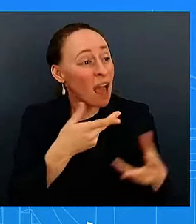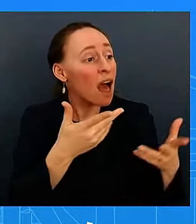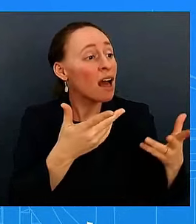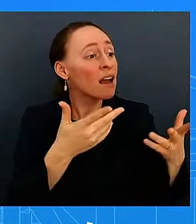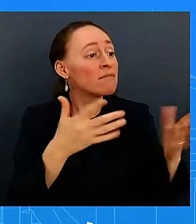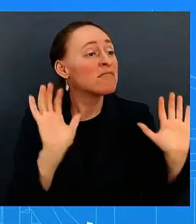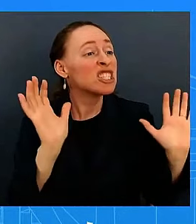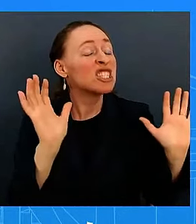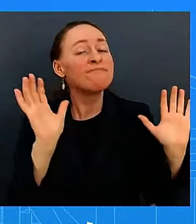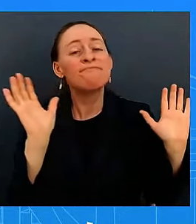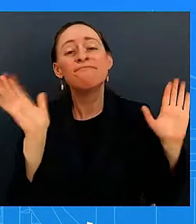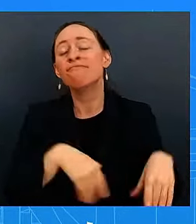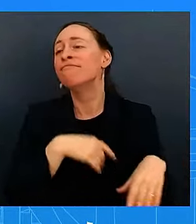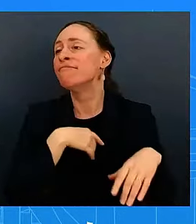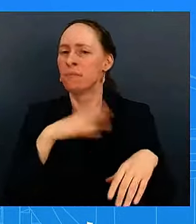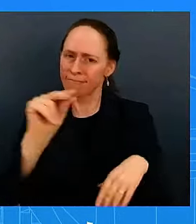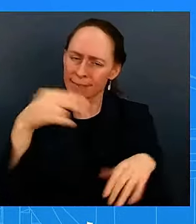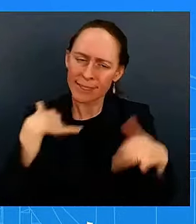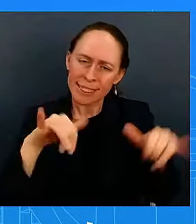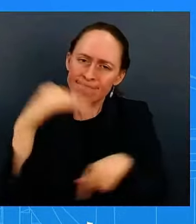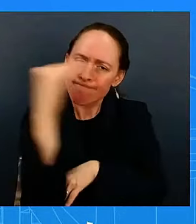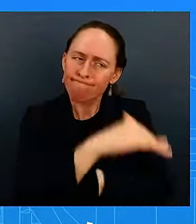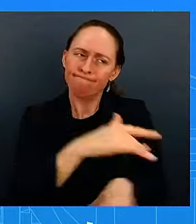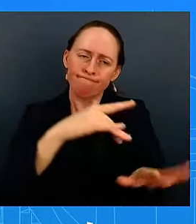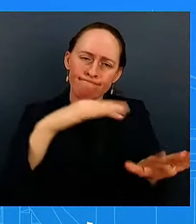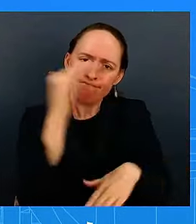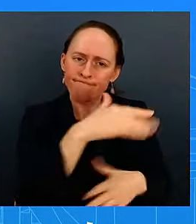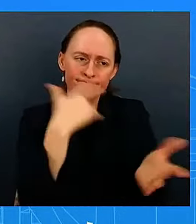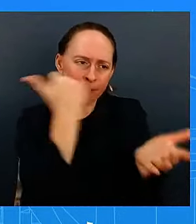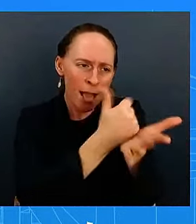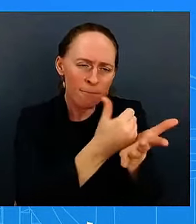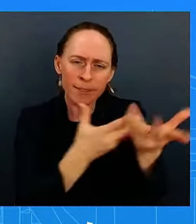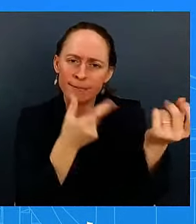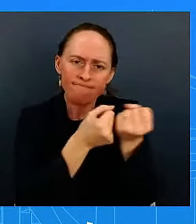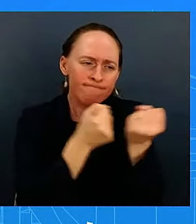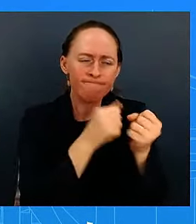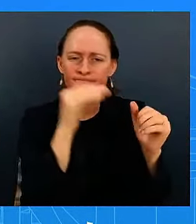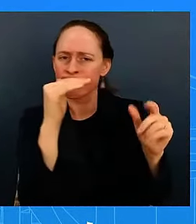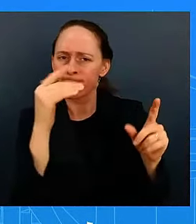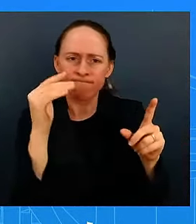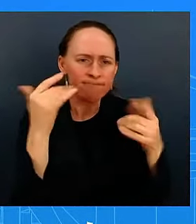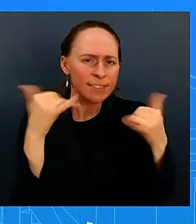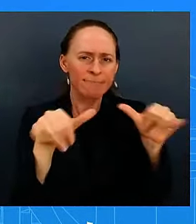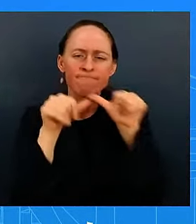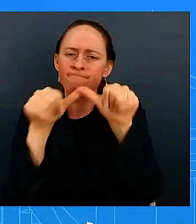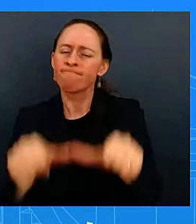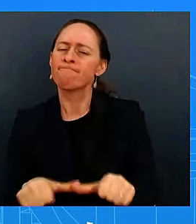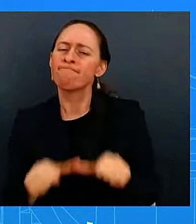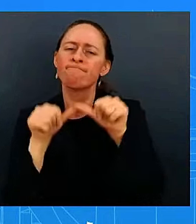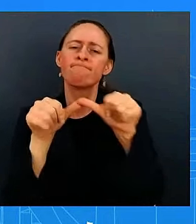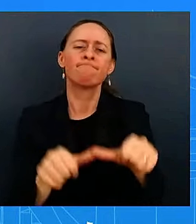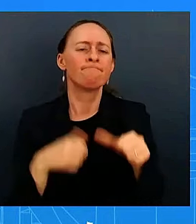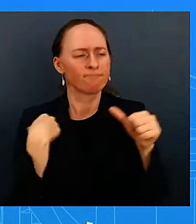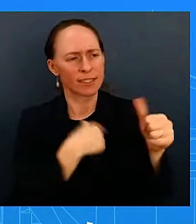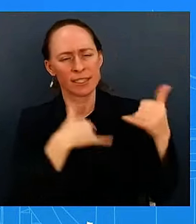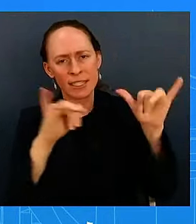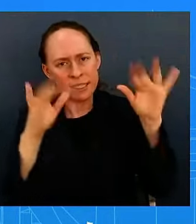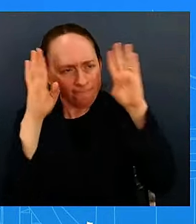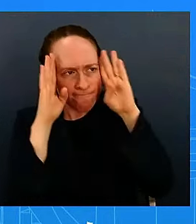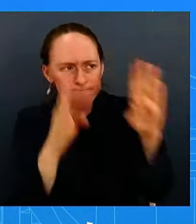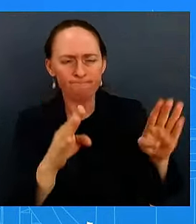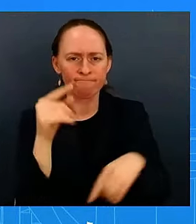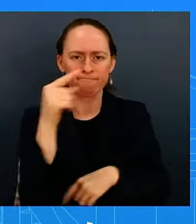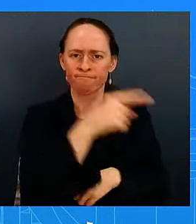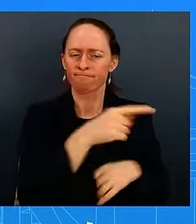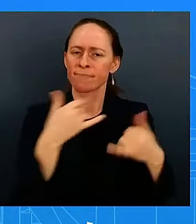conversations has been stating and so we're going to stay steadfast we're going to be very focused on here uh with this uh and so we are